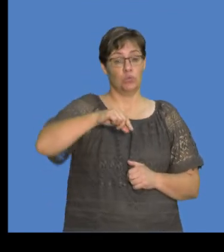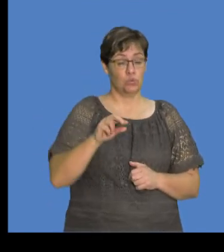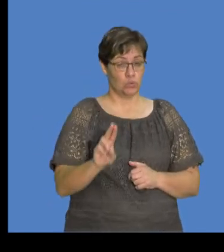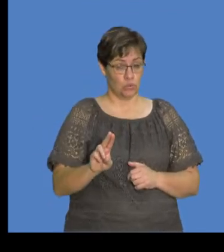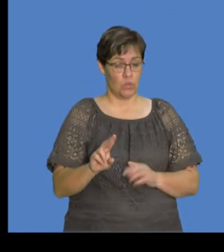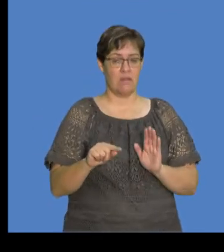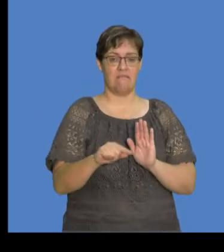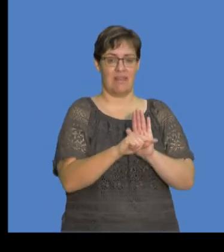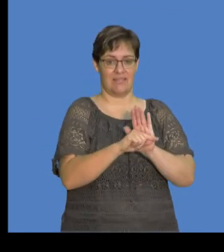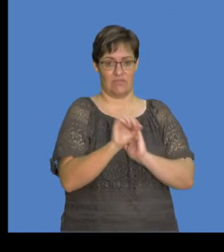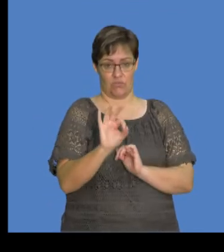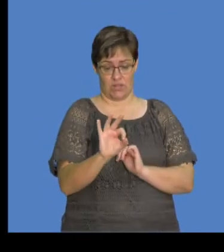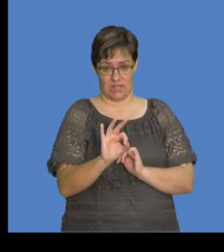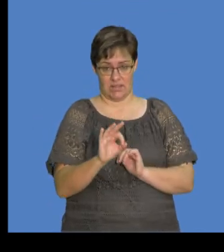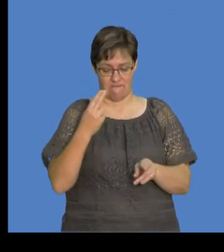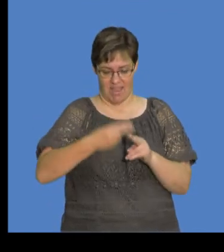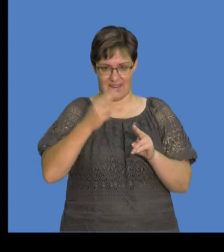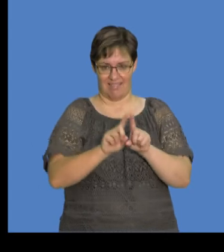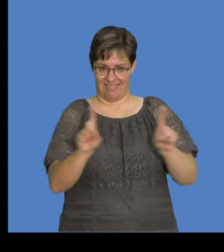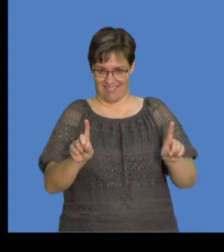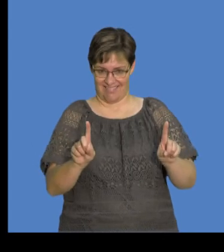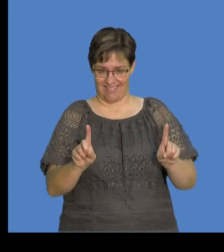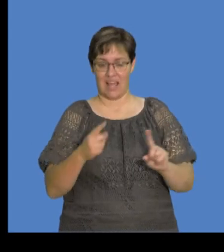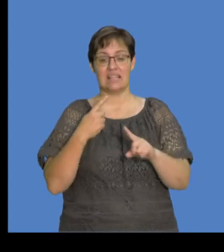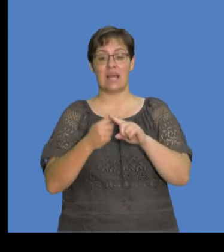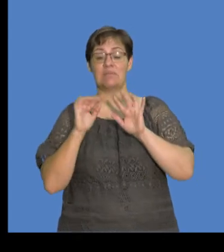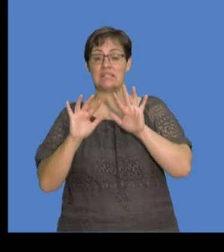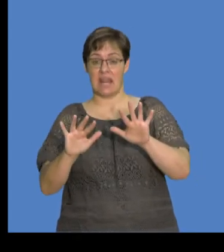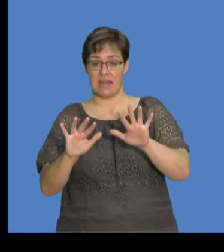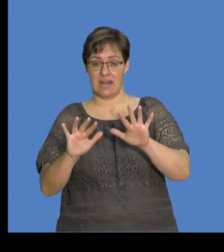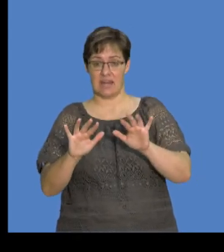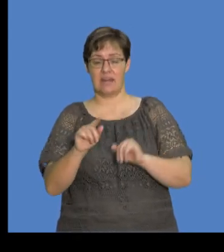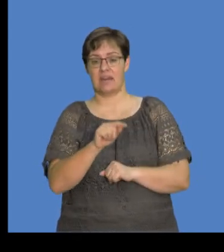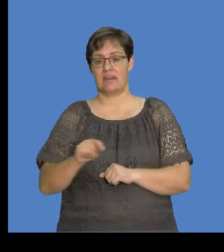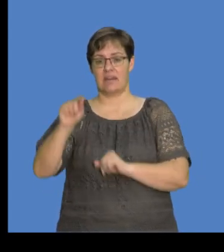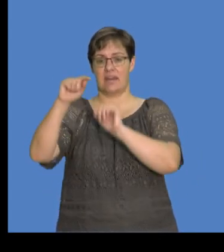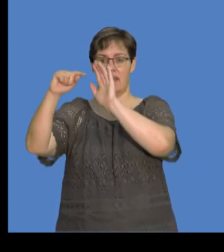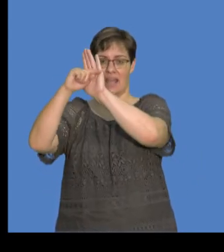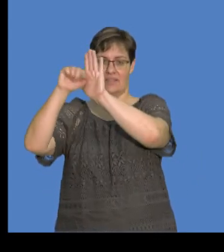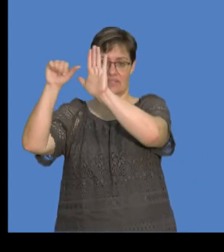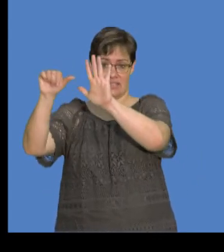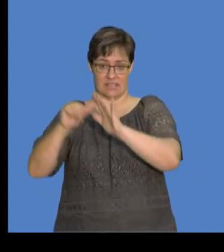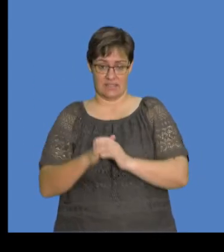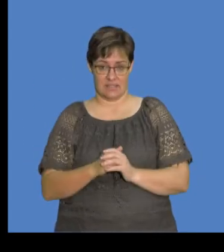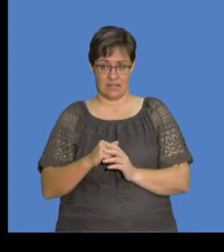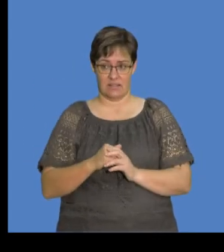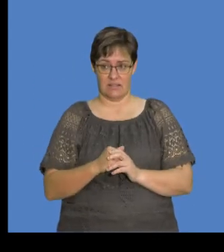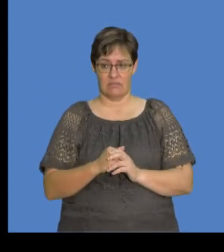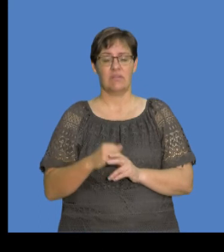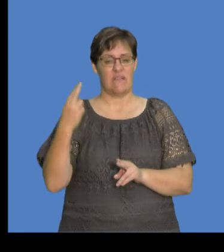Q2 is negative 3, okay? Times 10 exponent negative 6, okay?